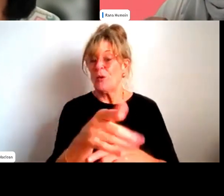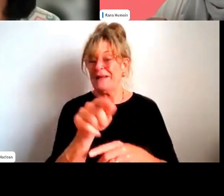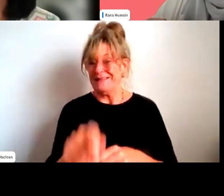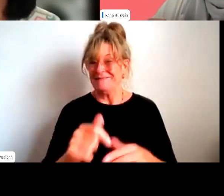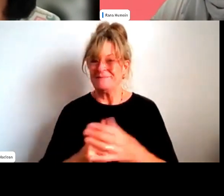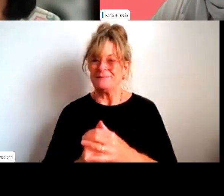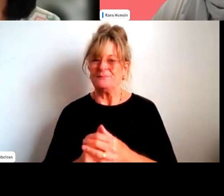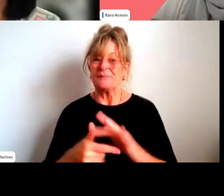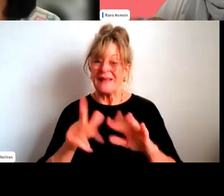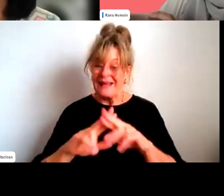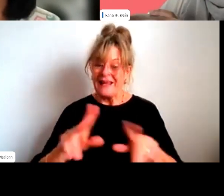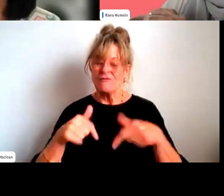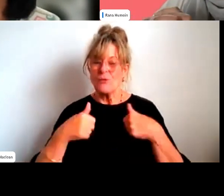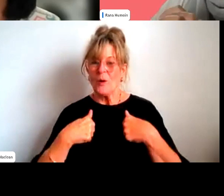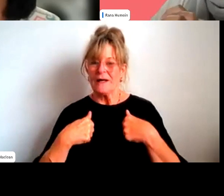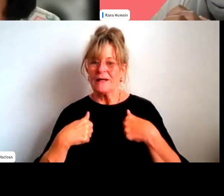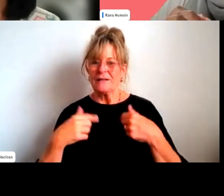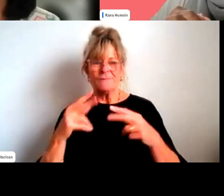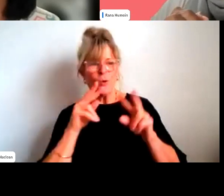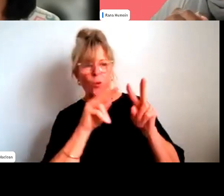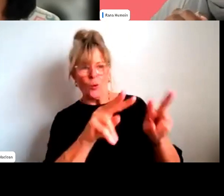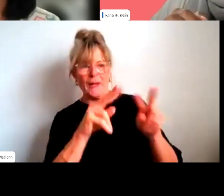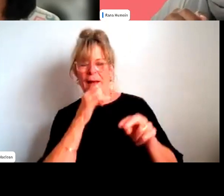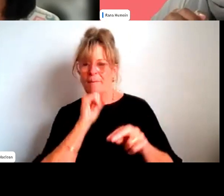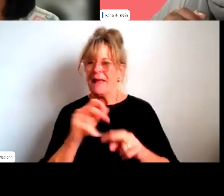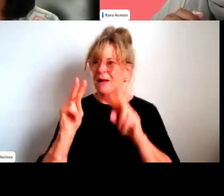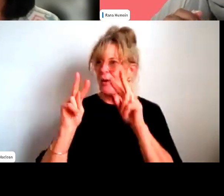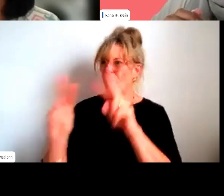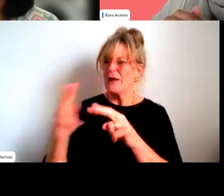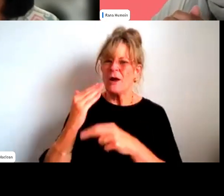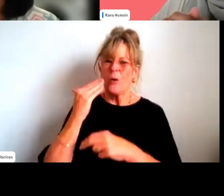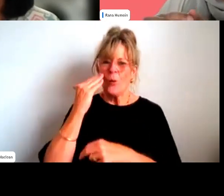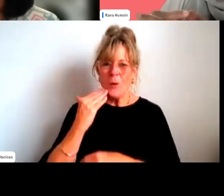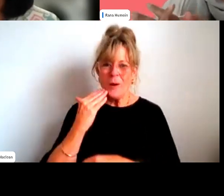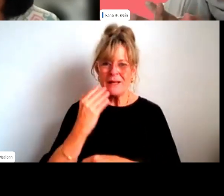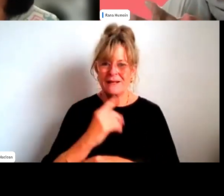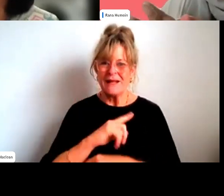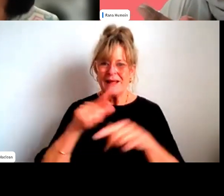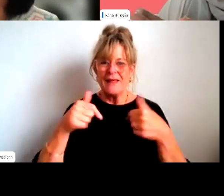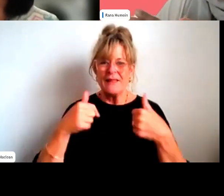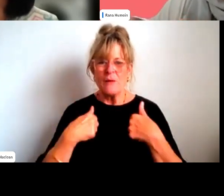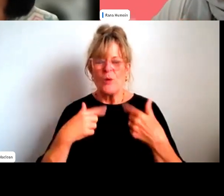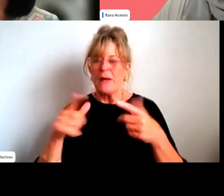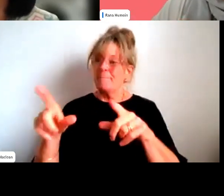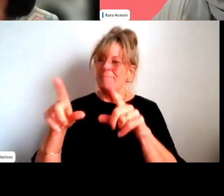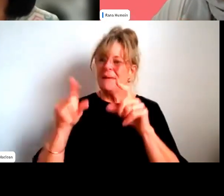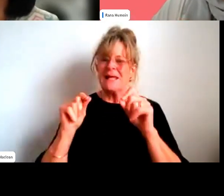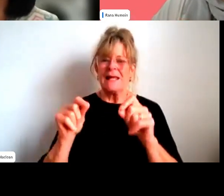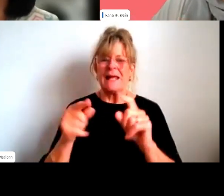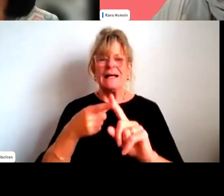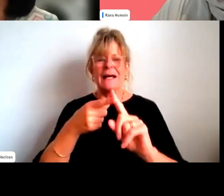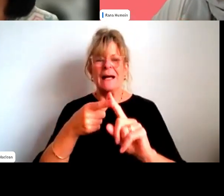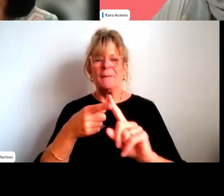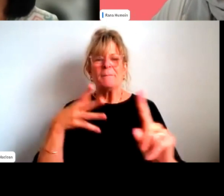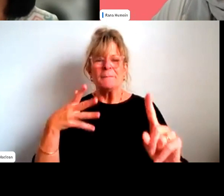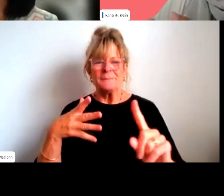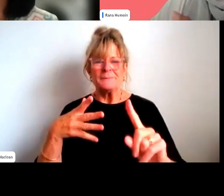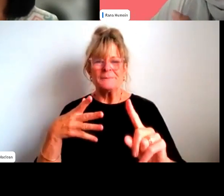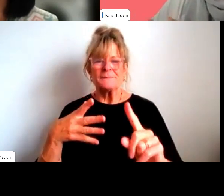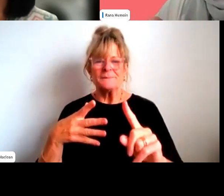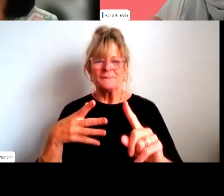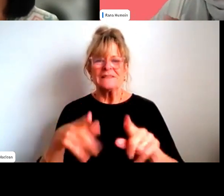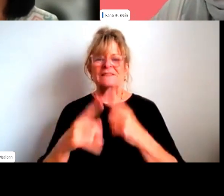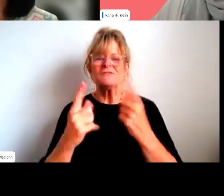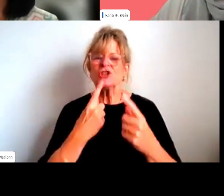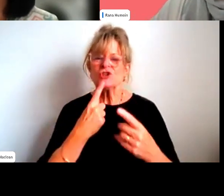that path, we're then also assigning a particular type and style of leadership to men and women, um, that I'm